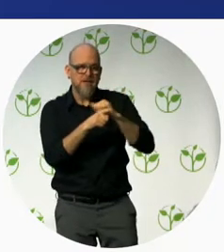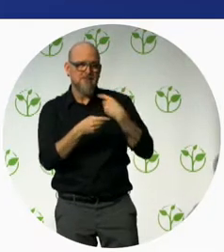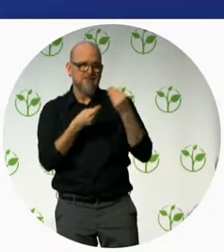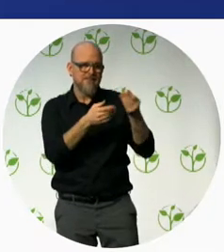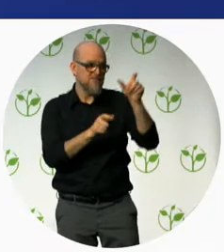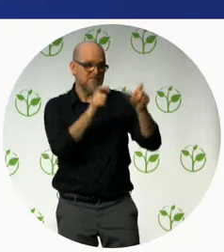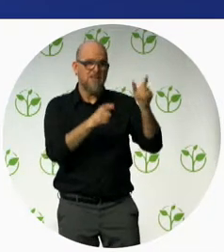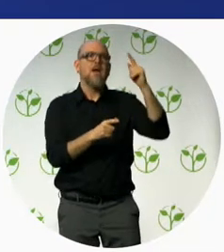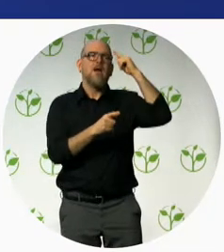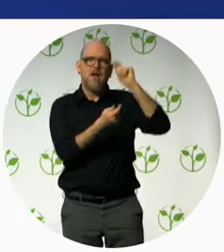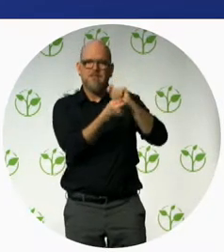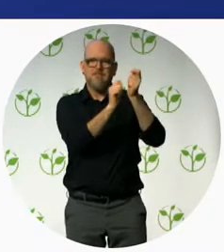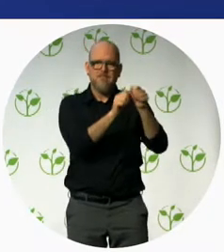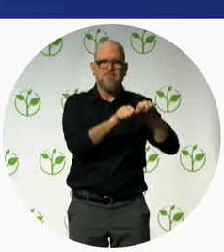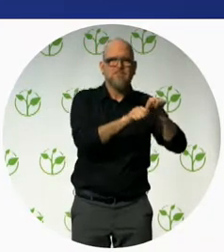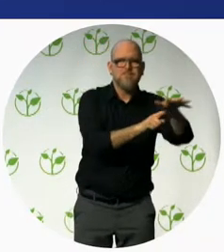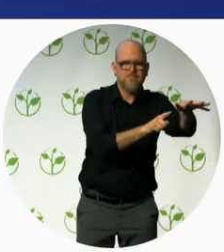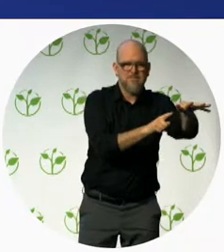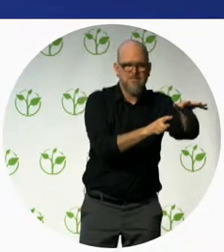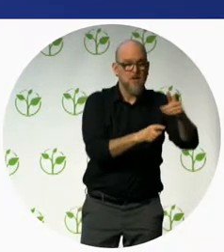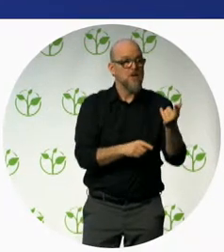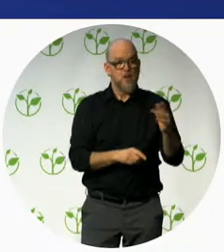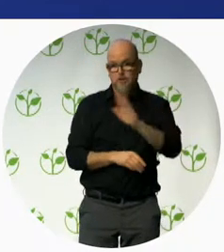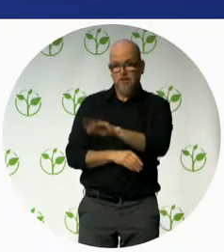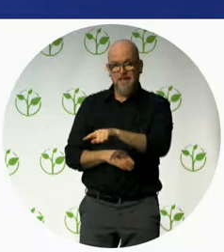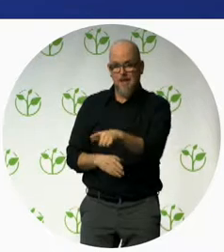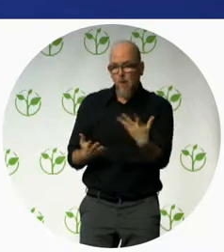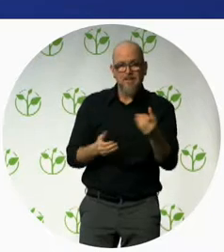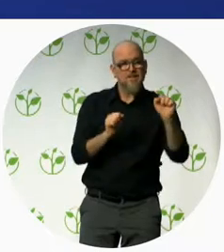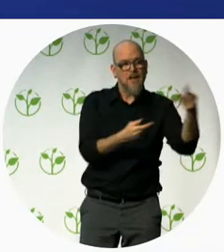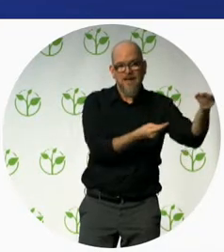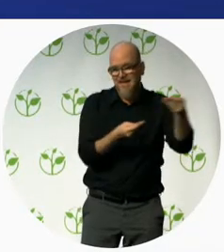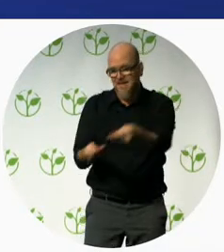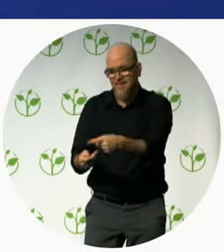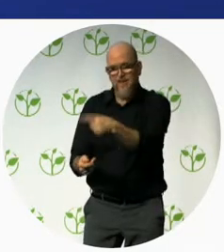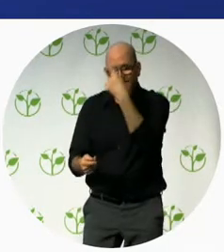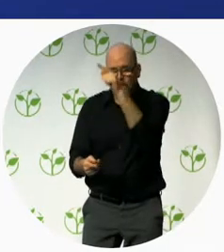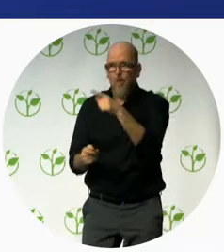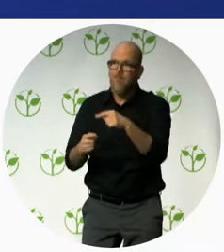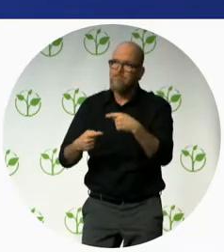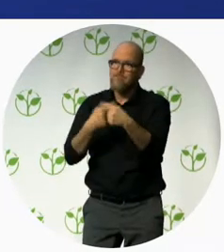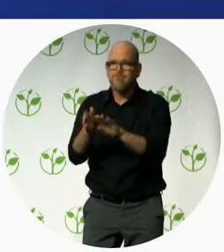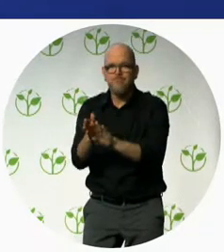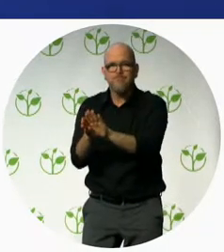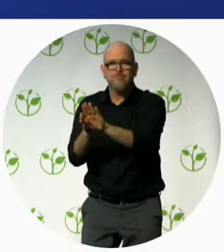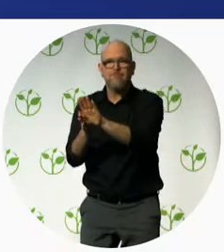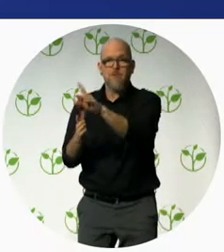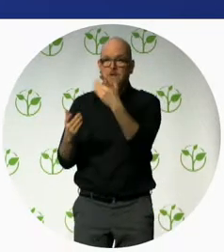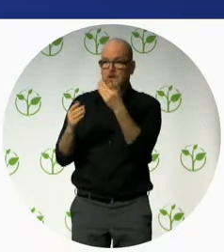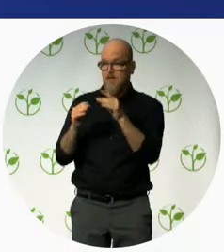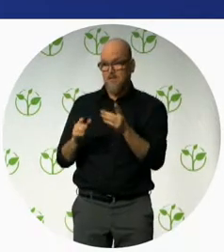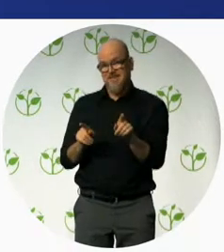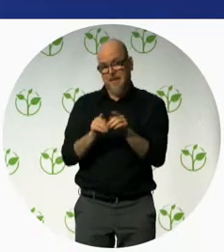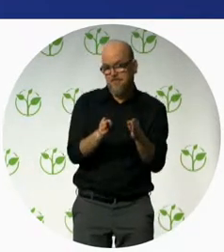beside that we also provide education for mothers and health workers